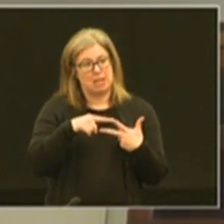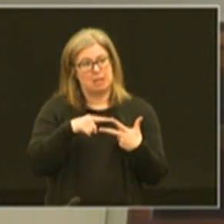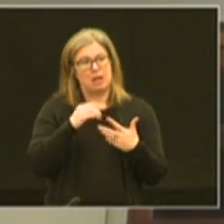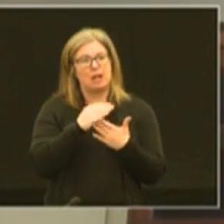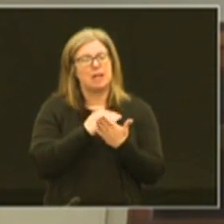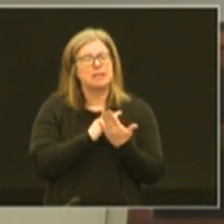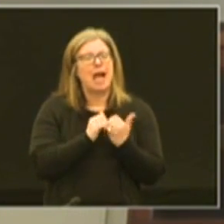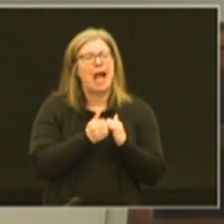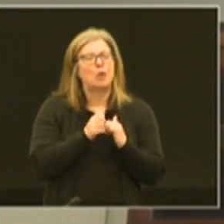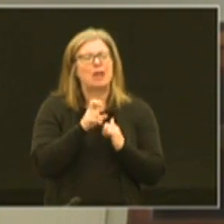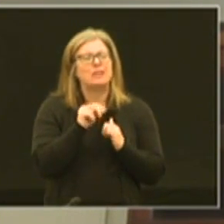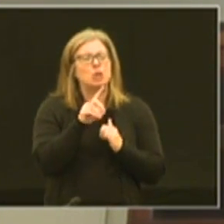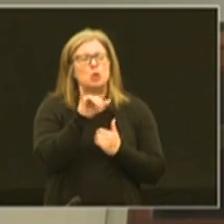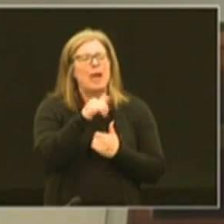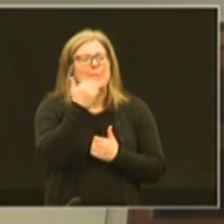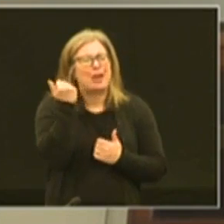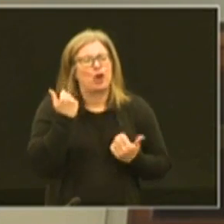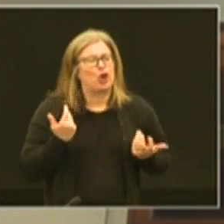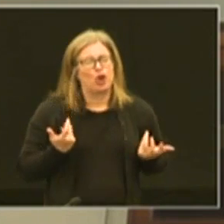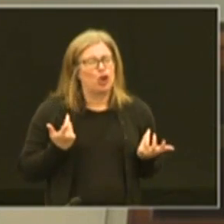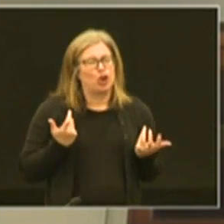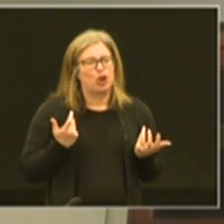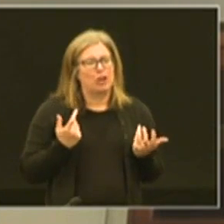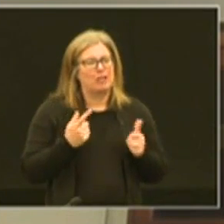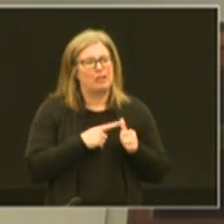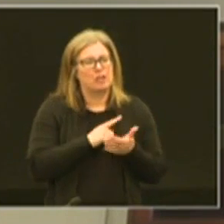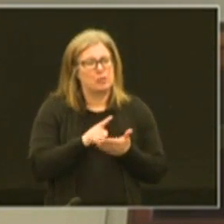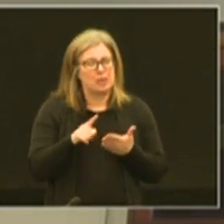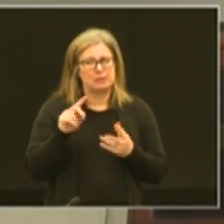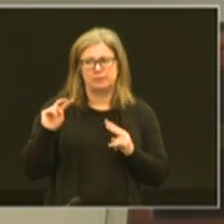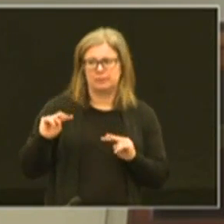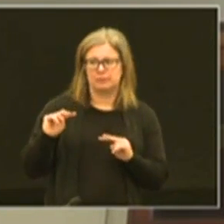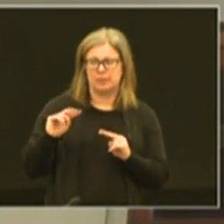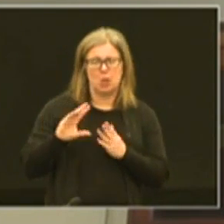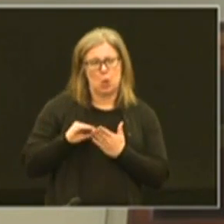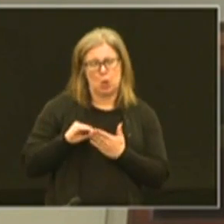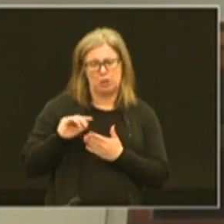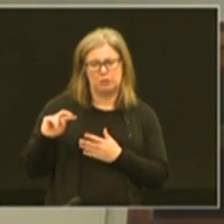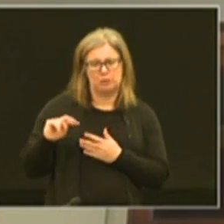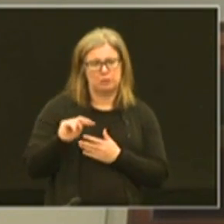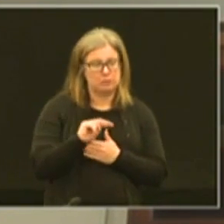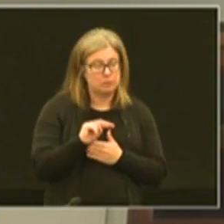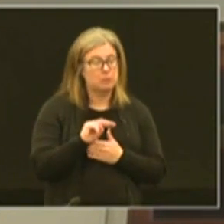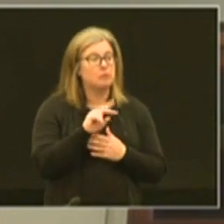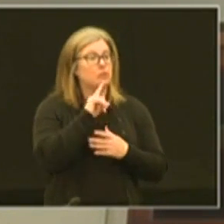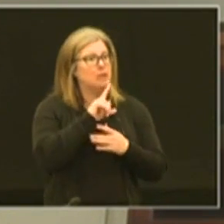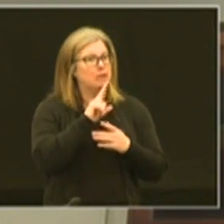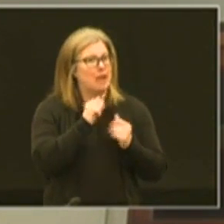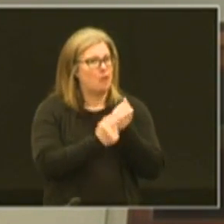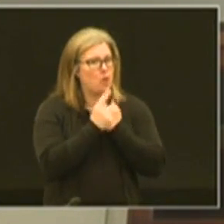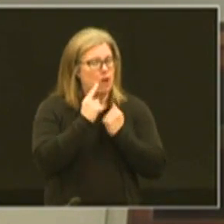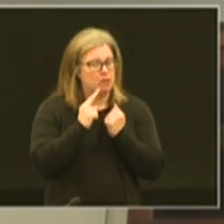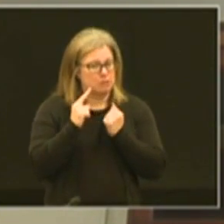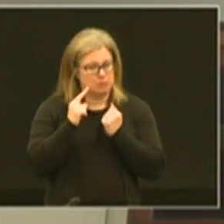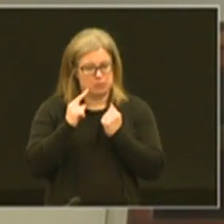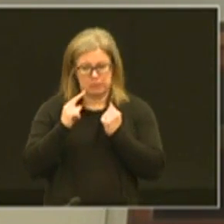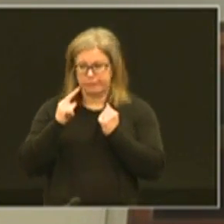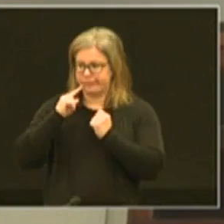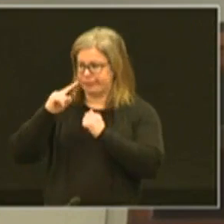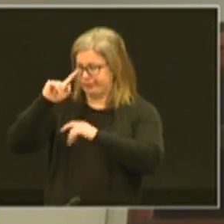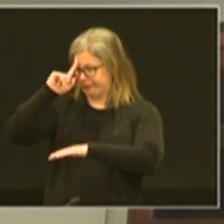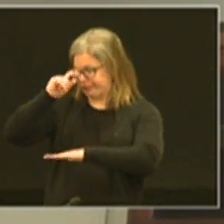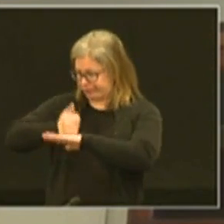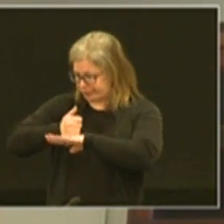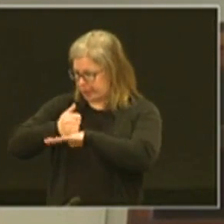lessons are how do we even do that better in the first week and so really getting everyone to get out of the paradigm of